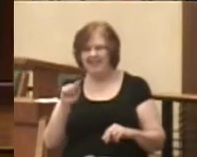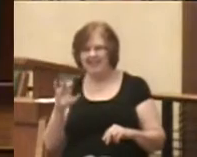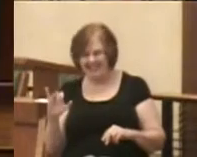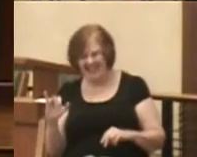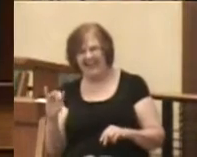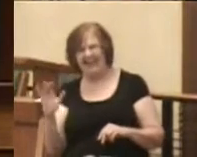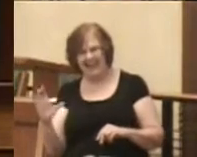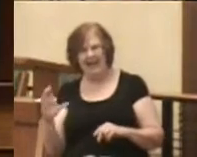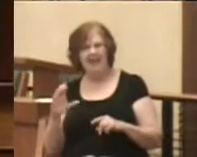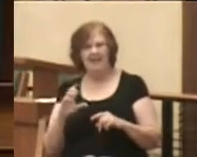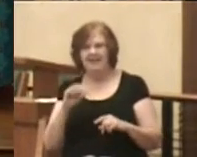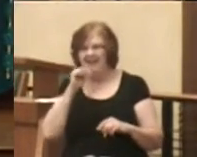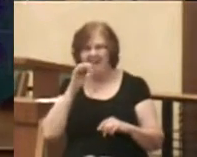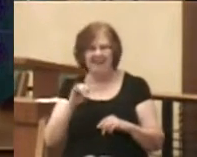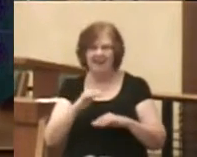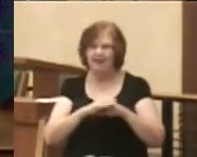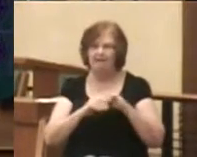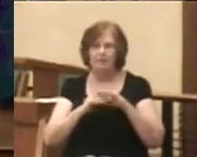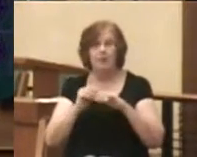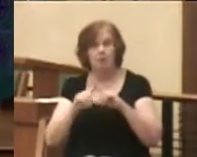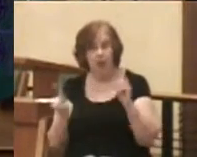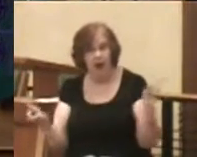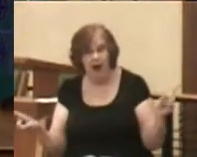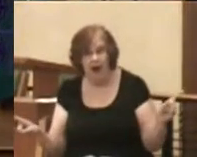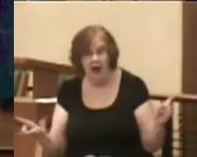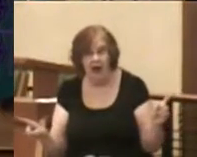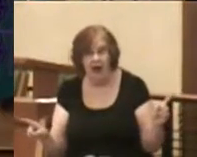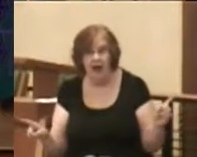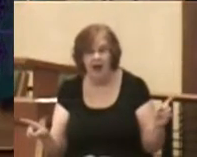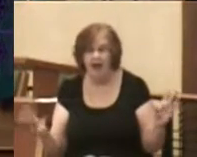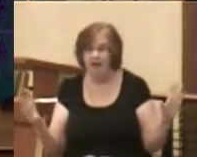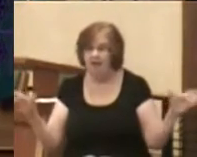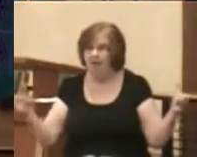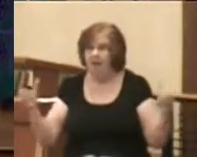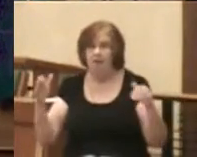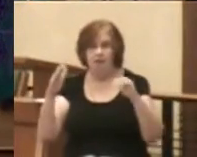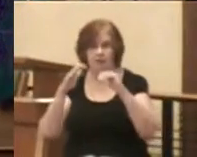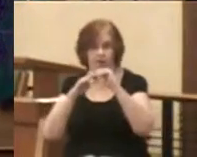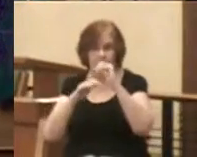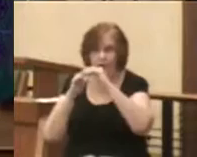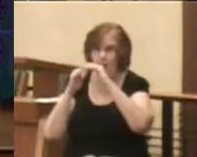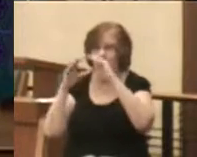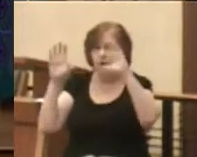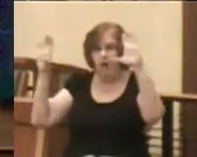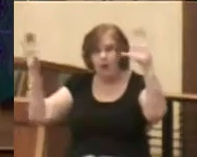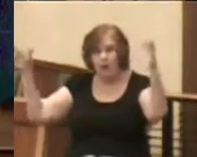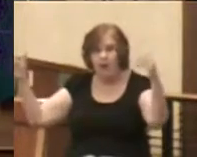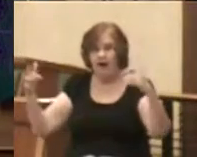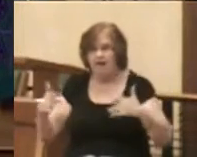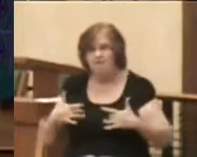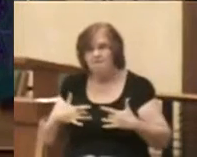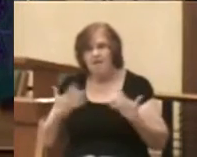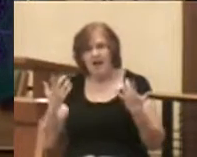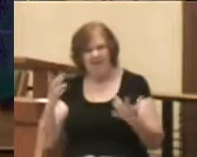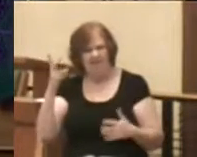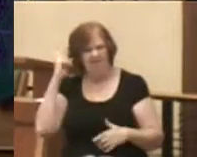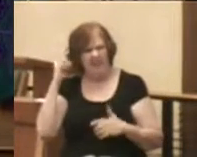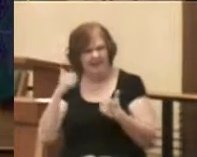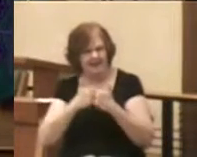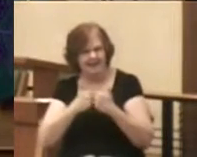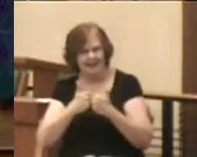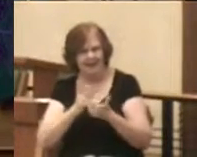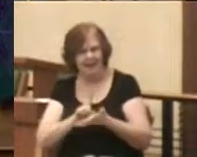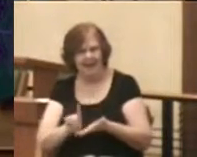And they weren't all that comfortable. But the venue and the event just screamed